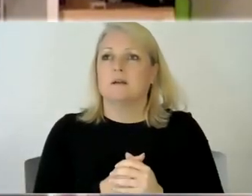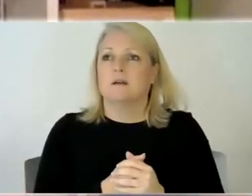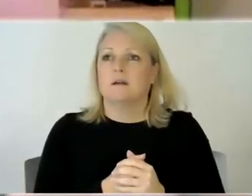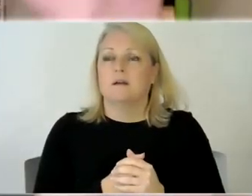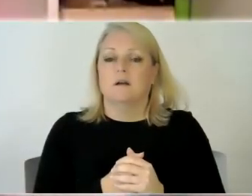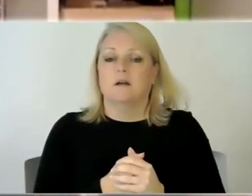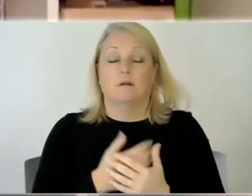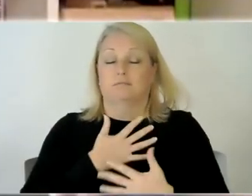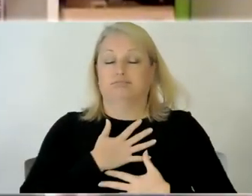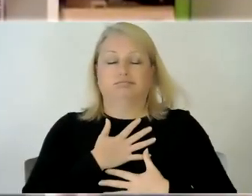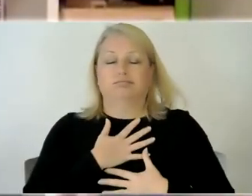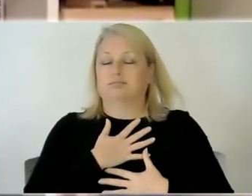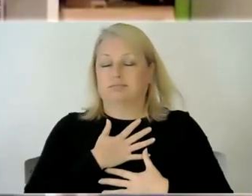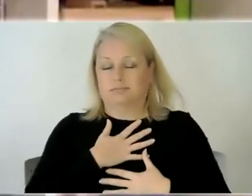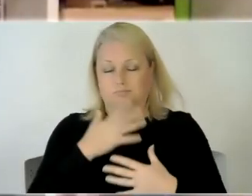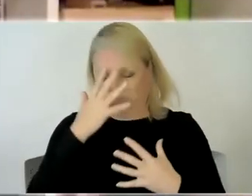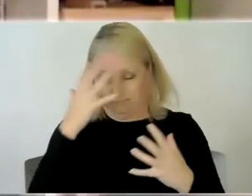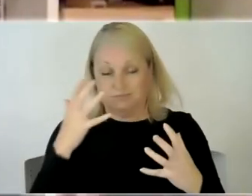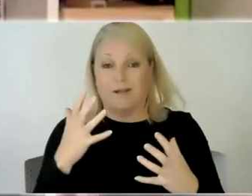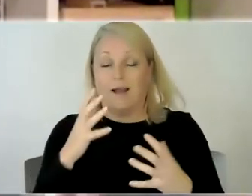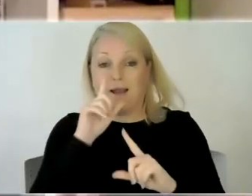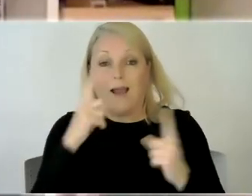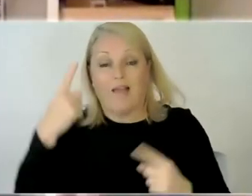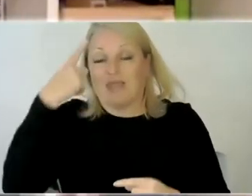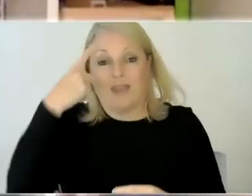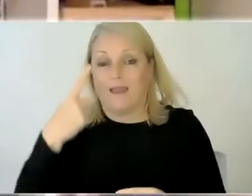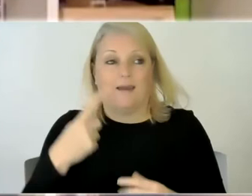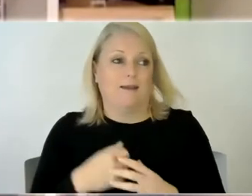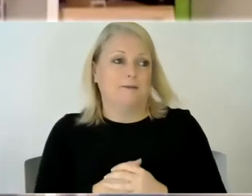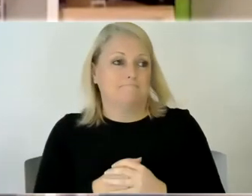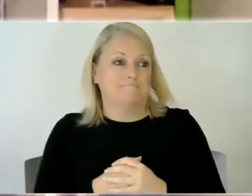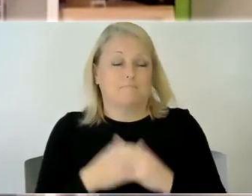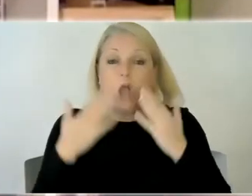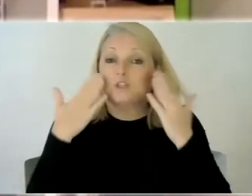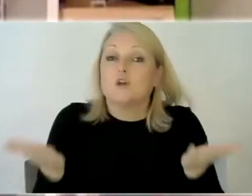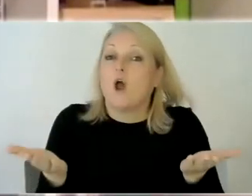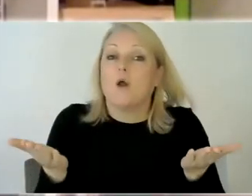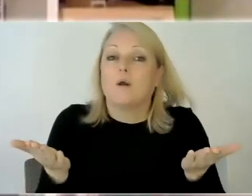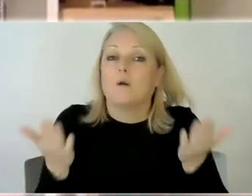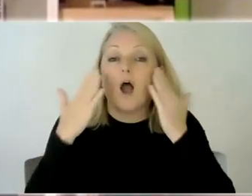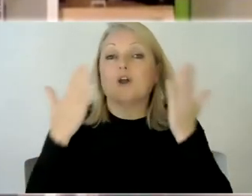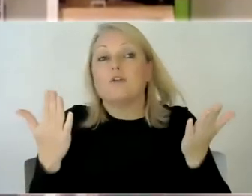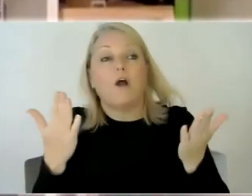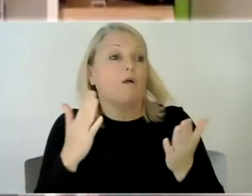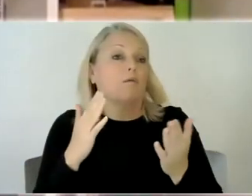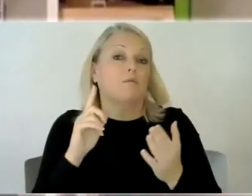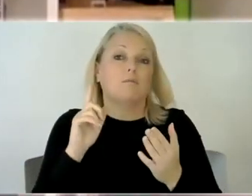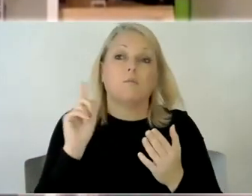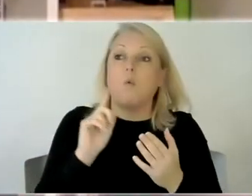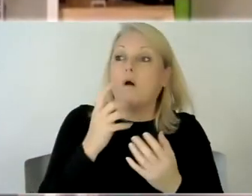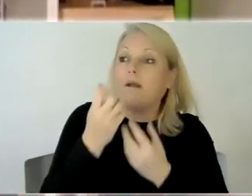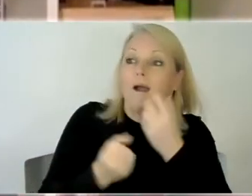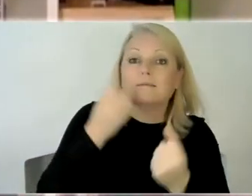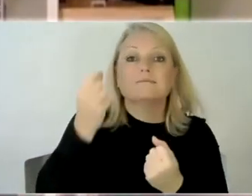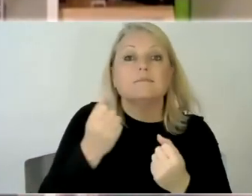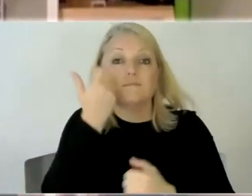mind-blowing at the moment like uh i don't know what's what's going to be available i don't know you know